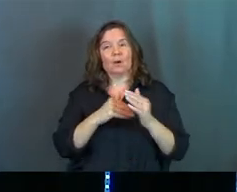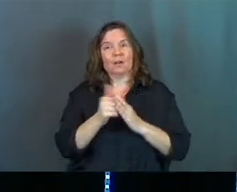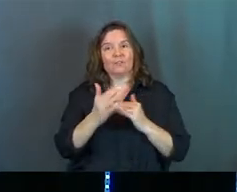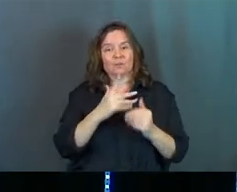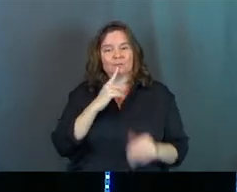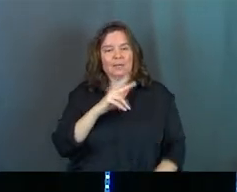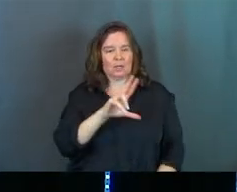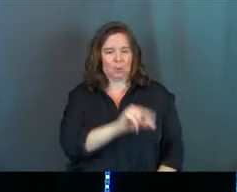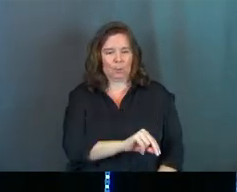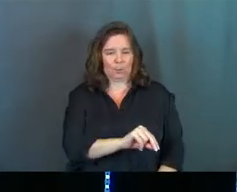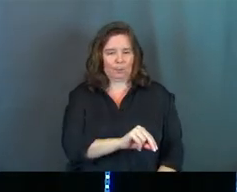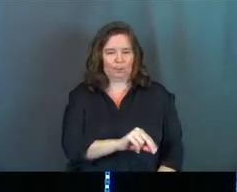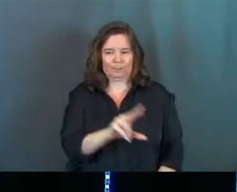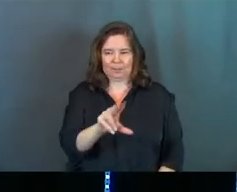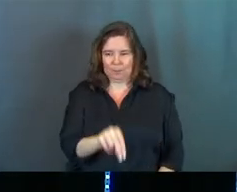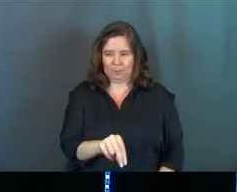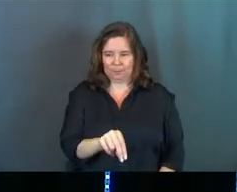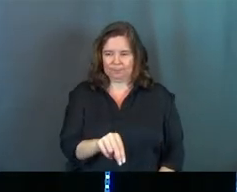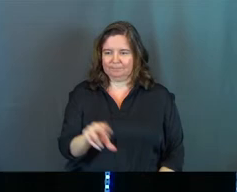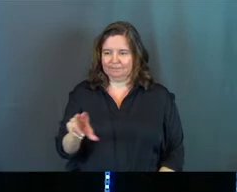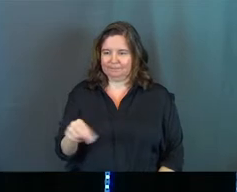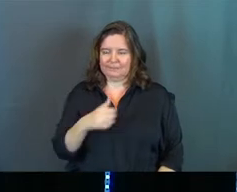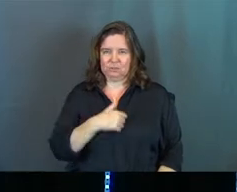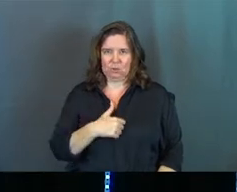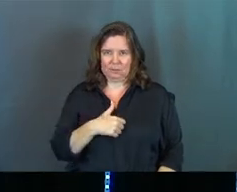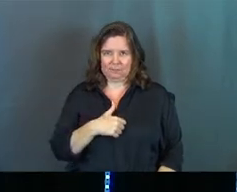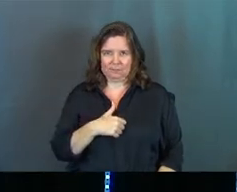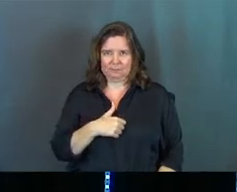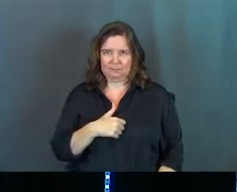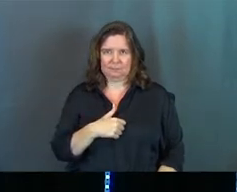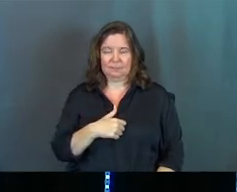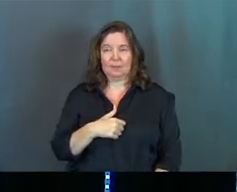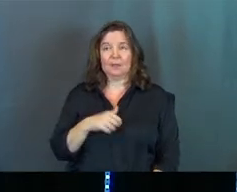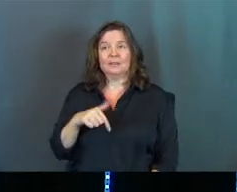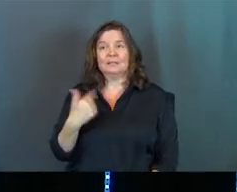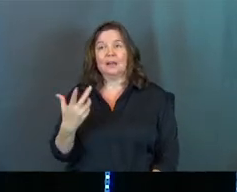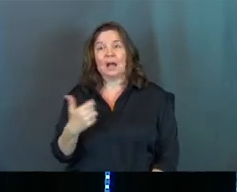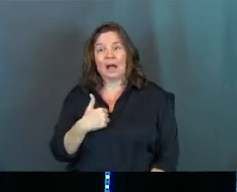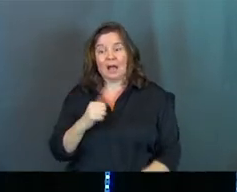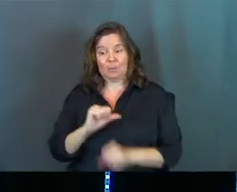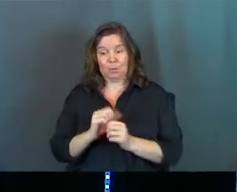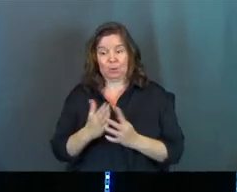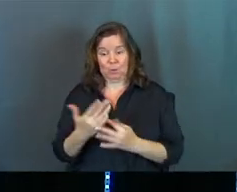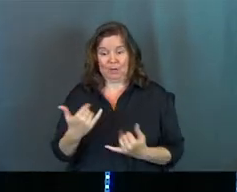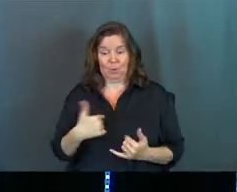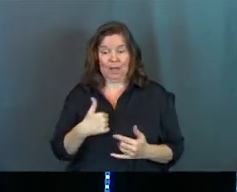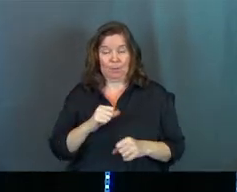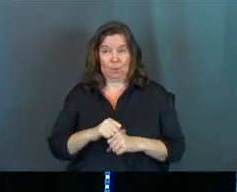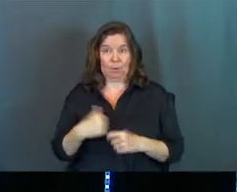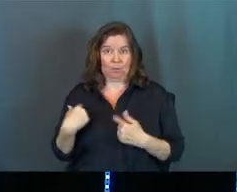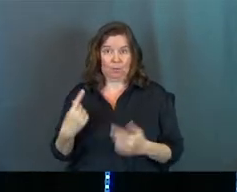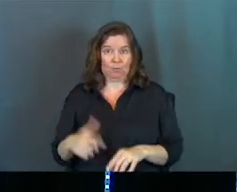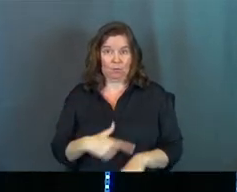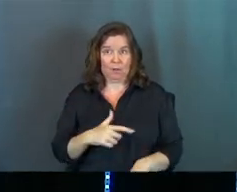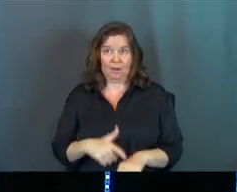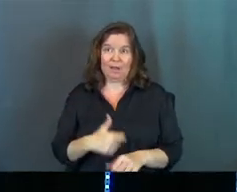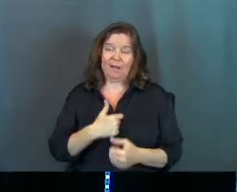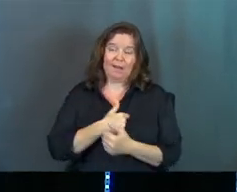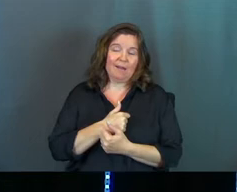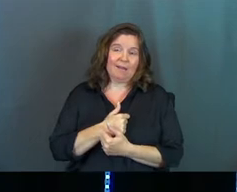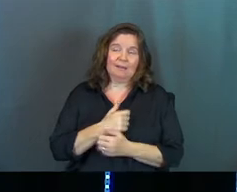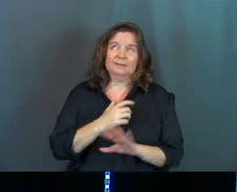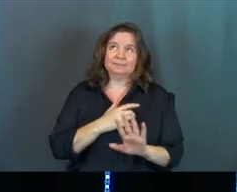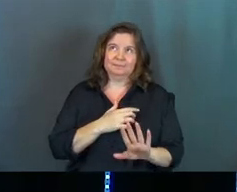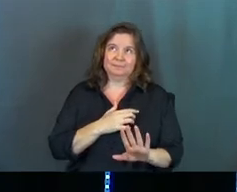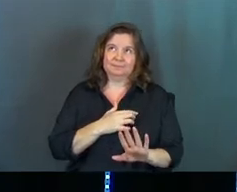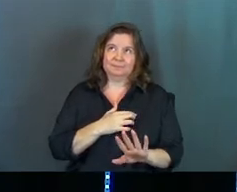We got to desire it so much more and going, no, no, no, no, no, no. This is something that I'm working through right now. I have been working through for a long time. I love to,